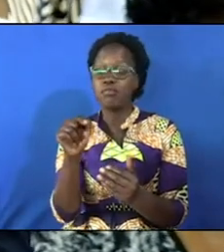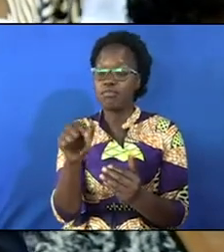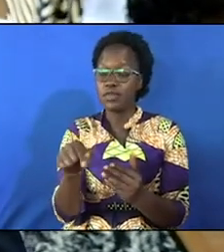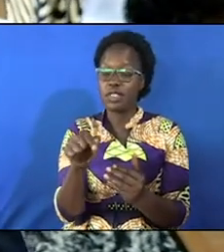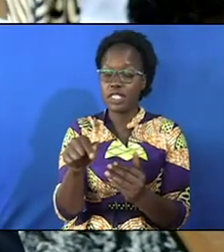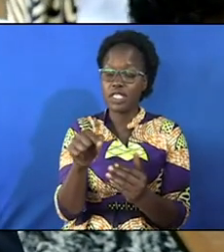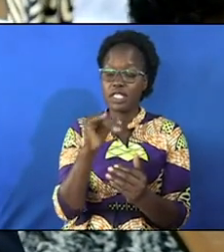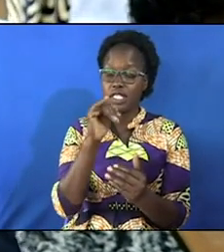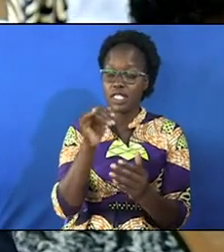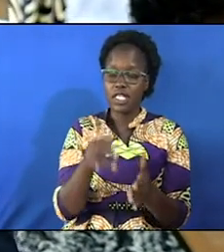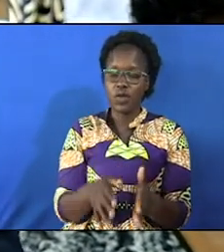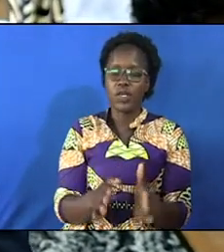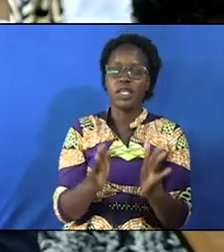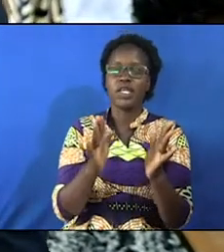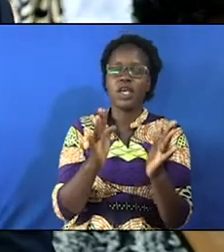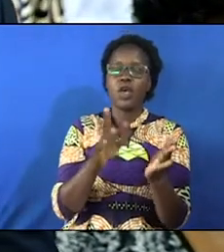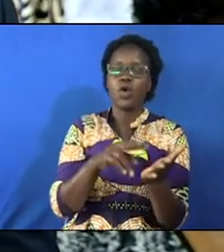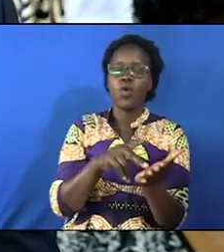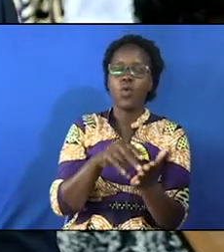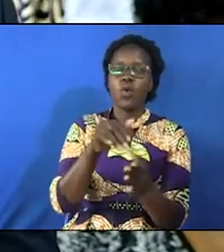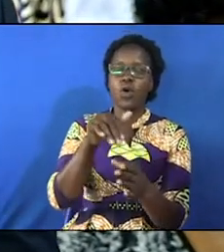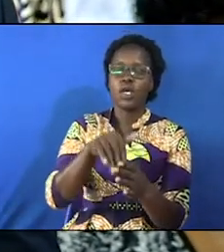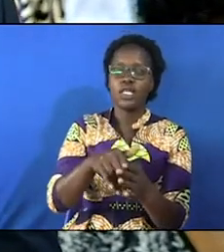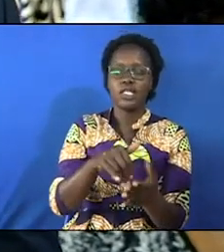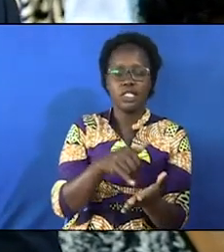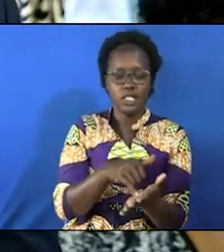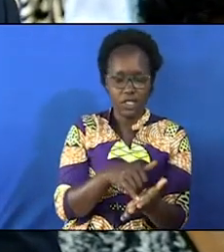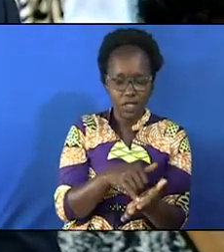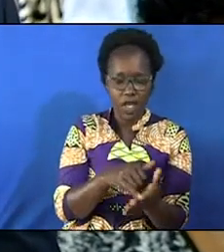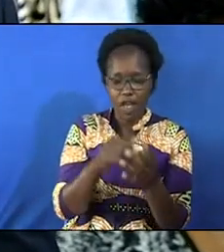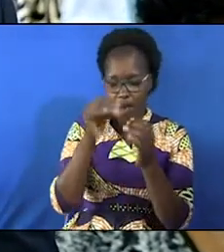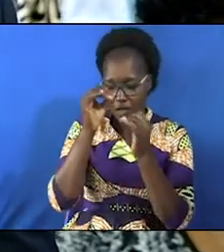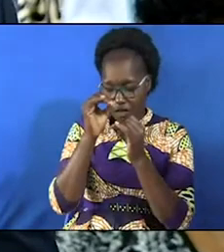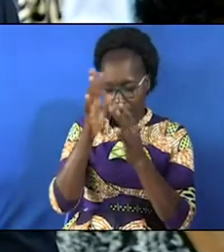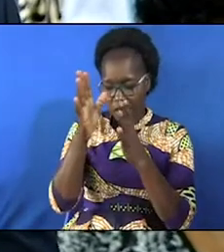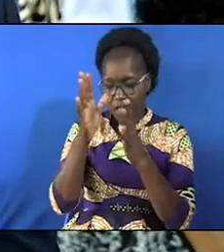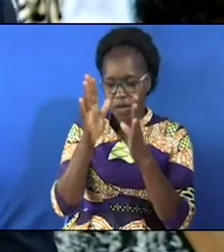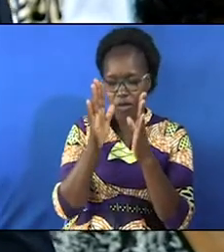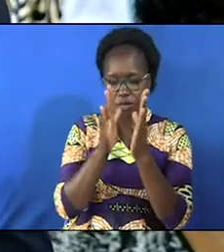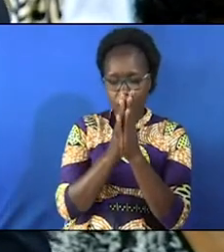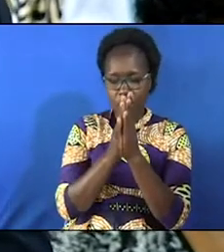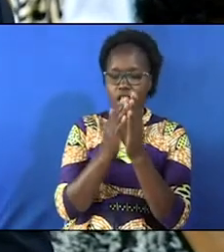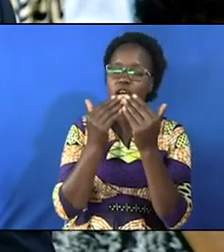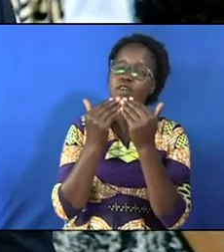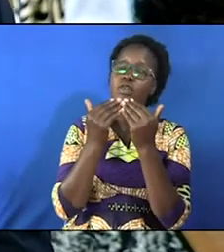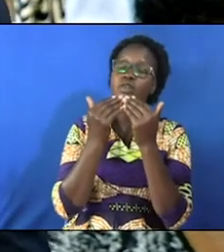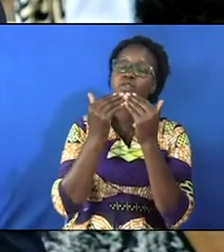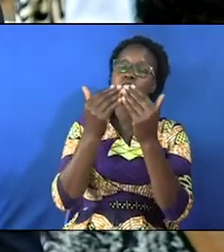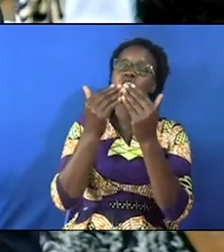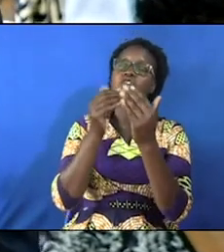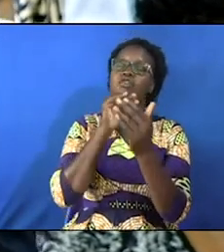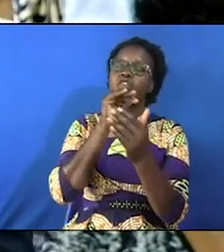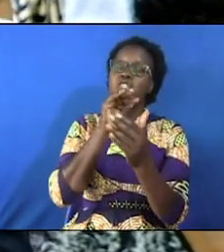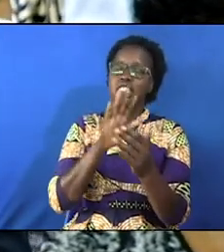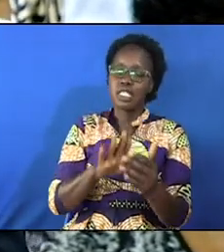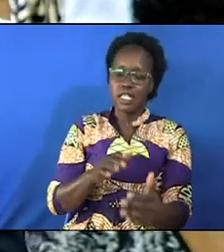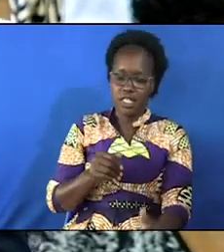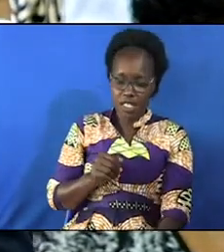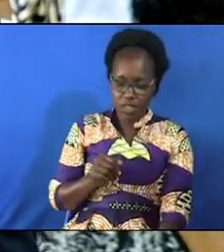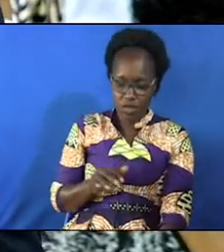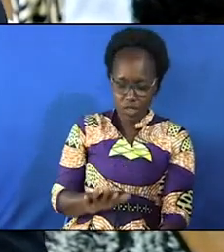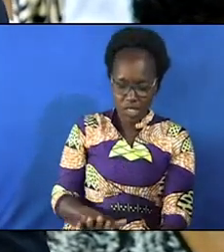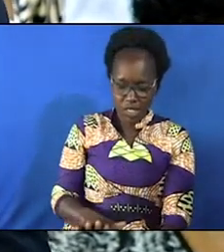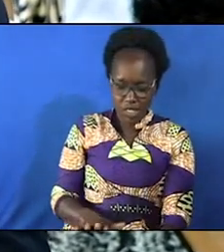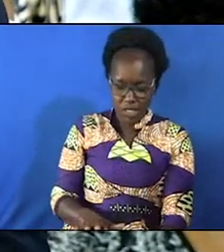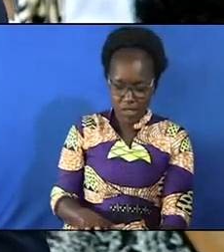this is the way father we pray to thank you for your sons and daughters